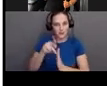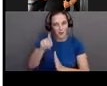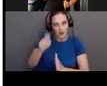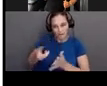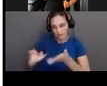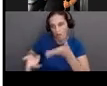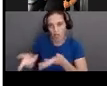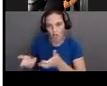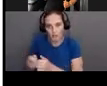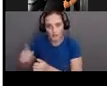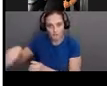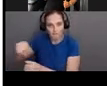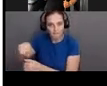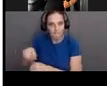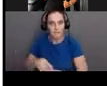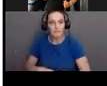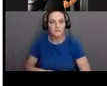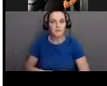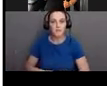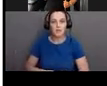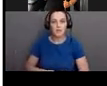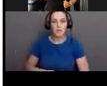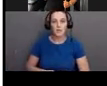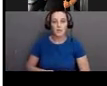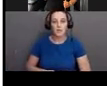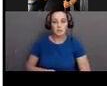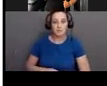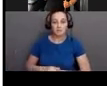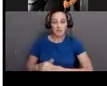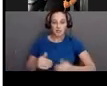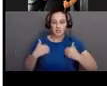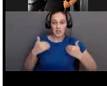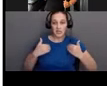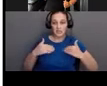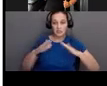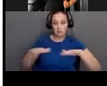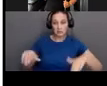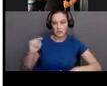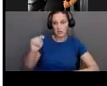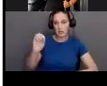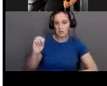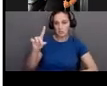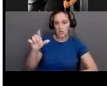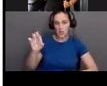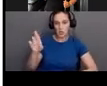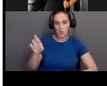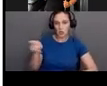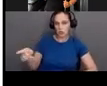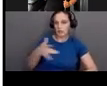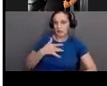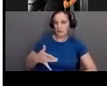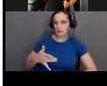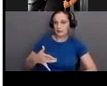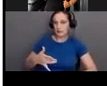And toddlers are thought to be some of the main drivers of spread to pregnant women. So they might be considered hot zones for